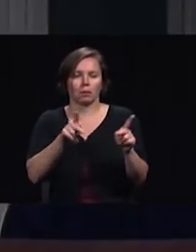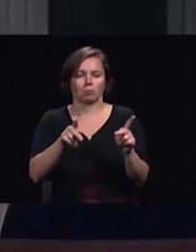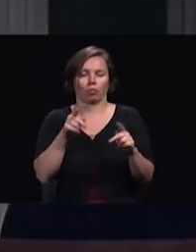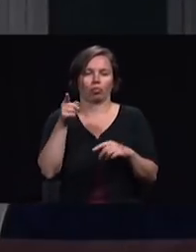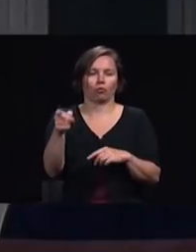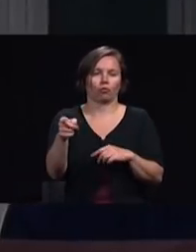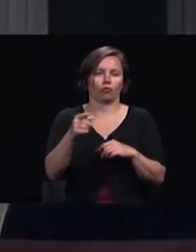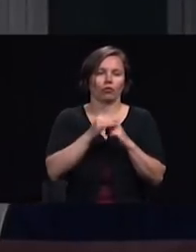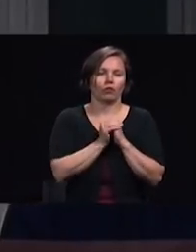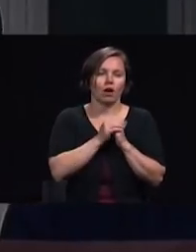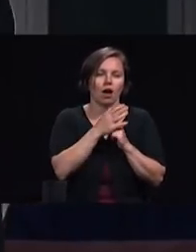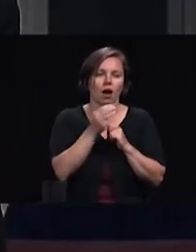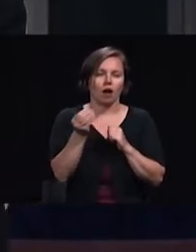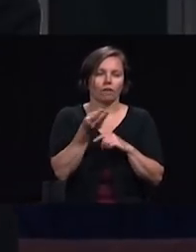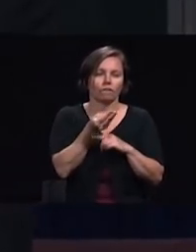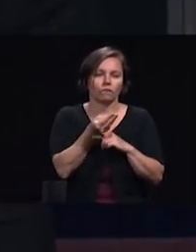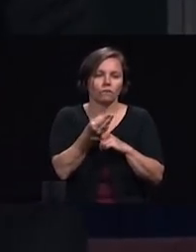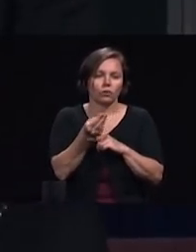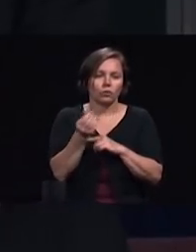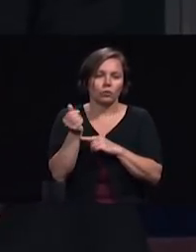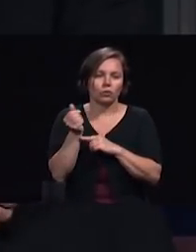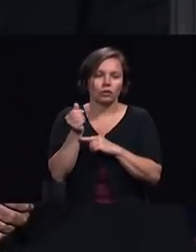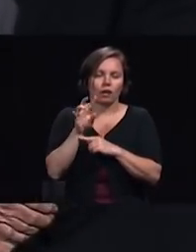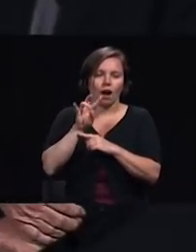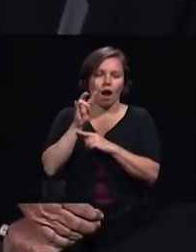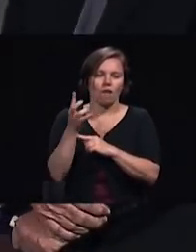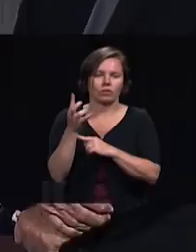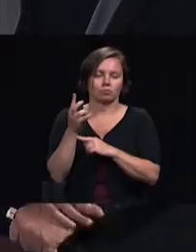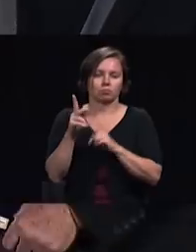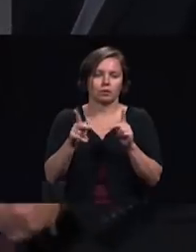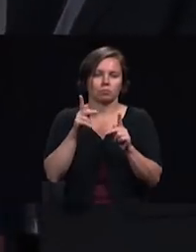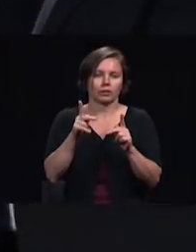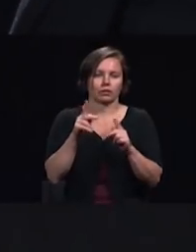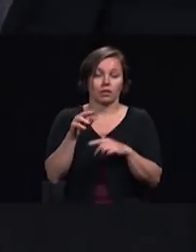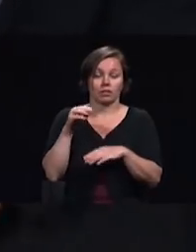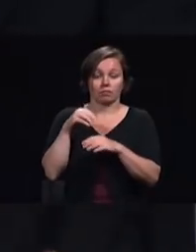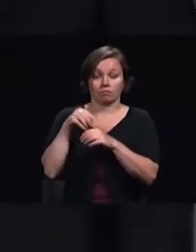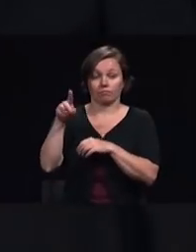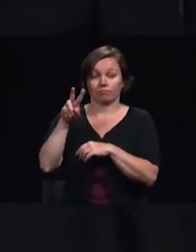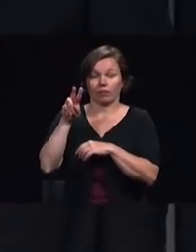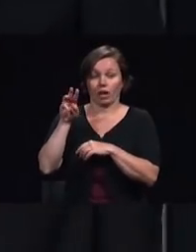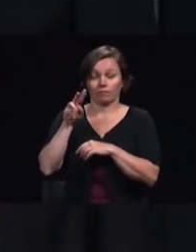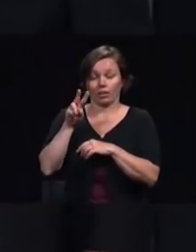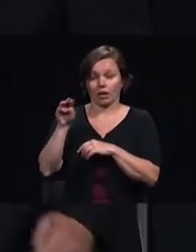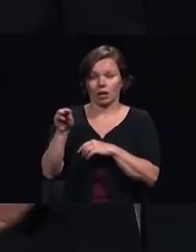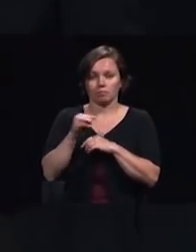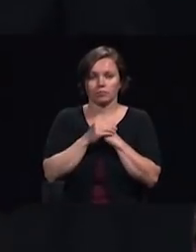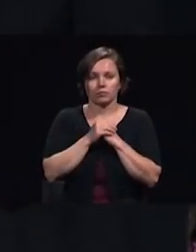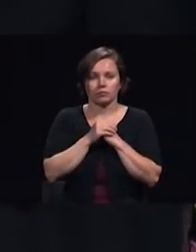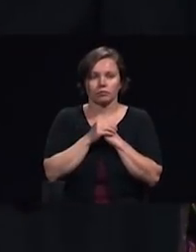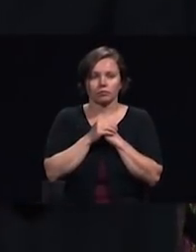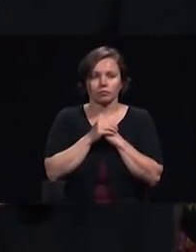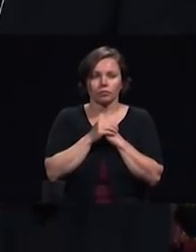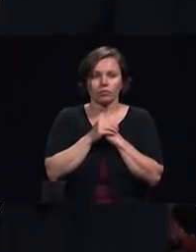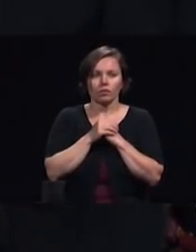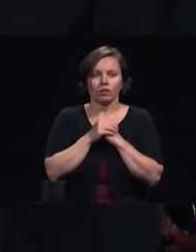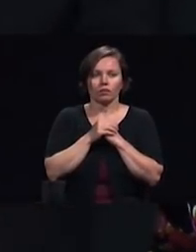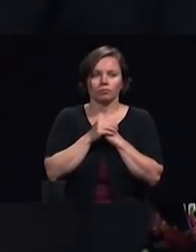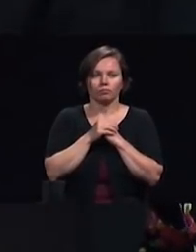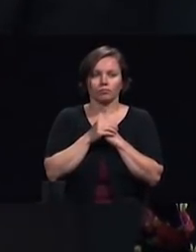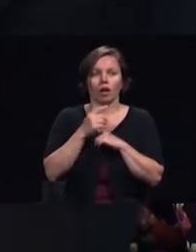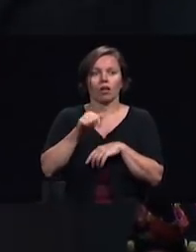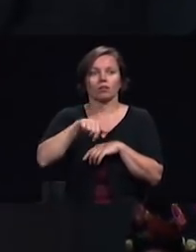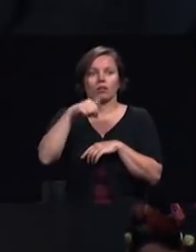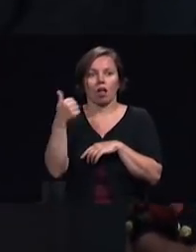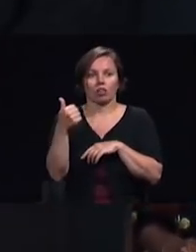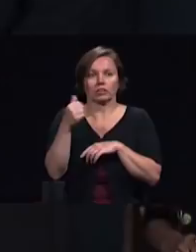handful of Seventh-day Adventists now let's look at another center of influence in the making it's been there for quite a while but it's